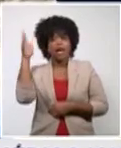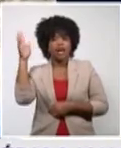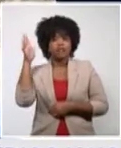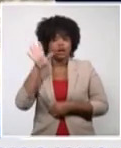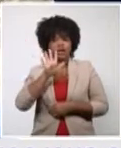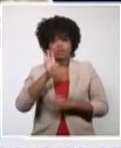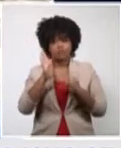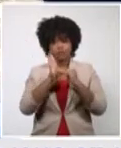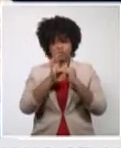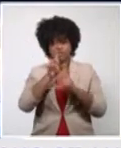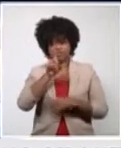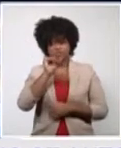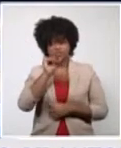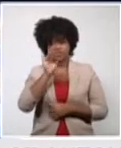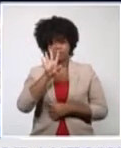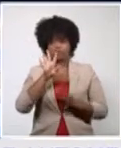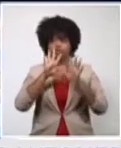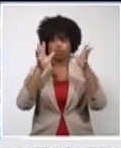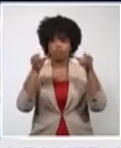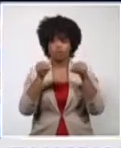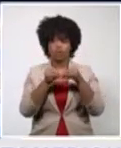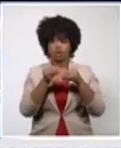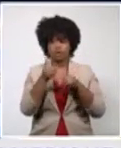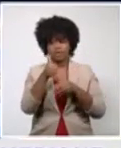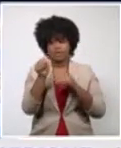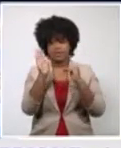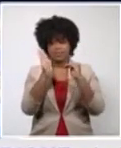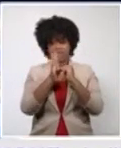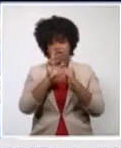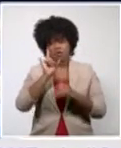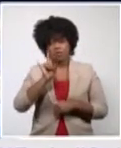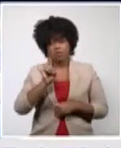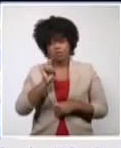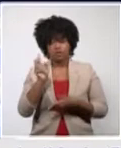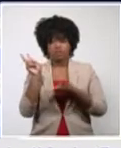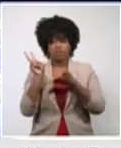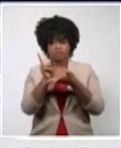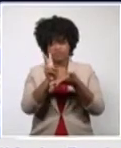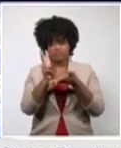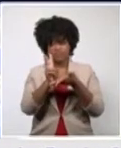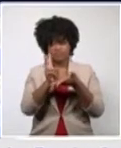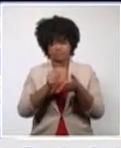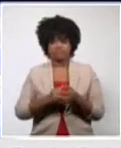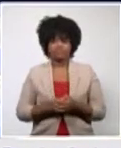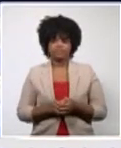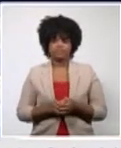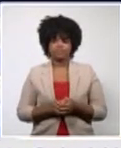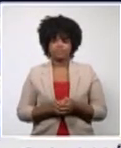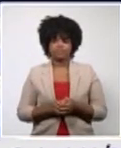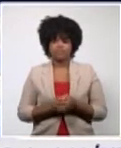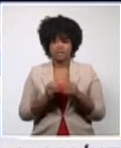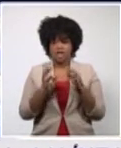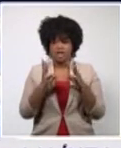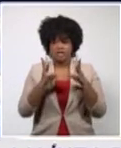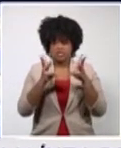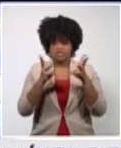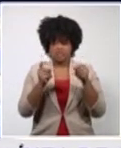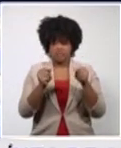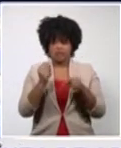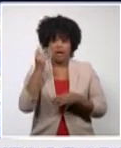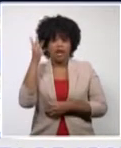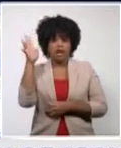and foreigners with 4,164 for a total of 10,009